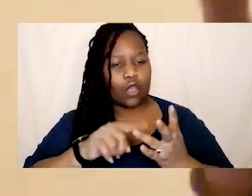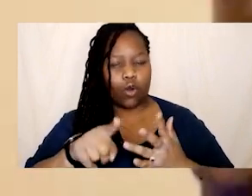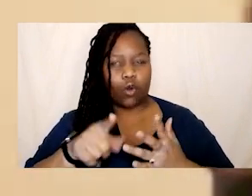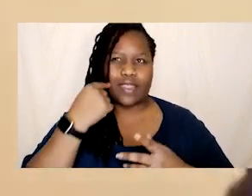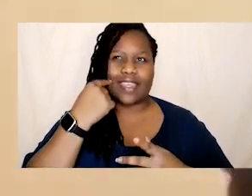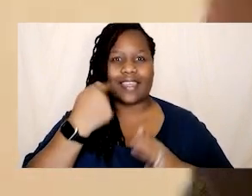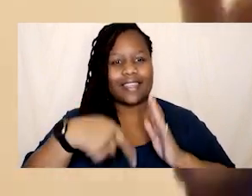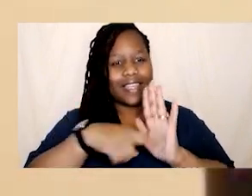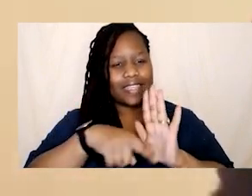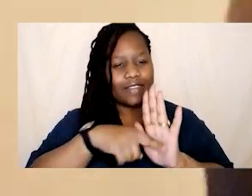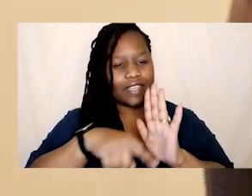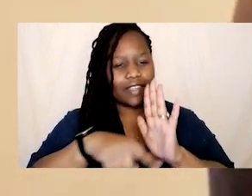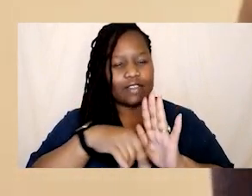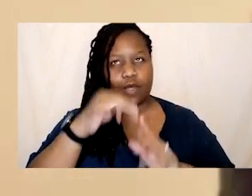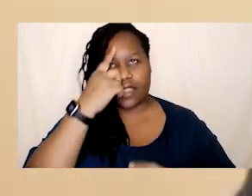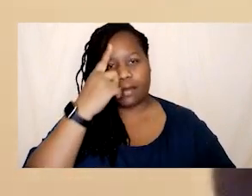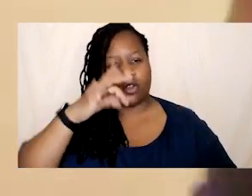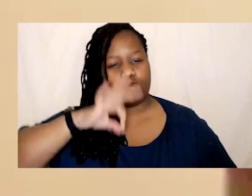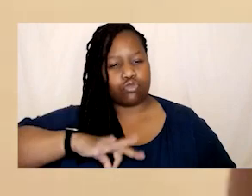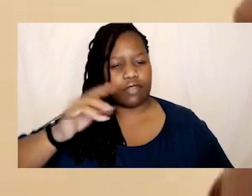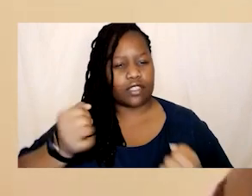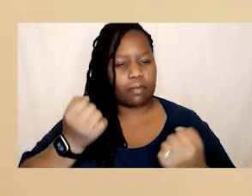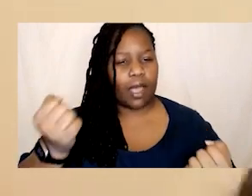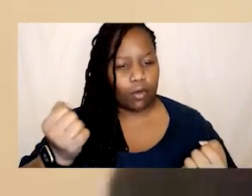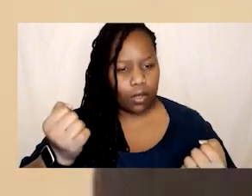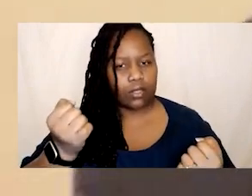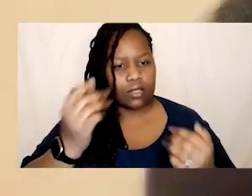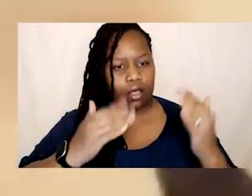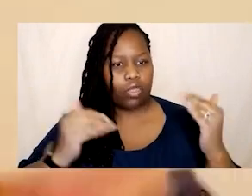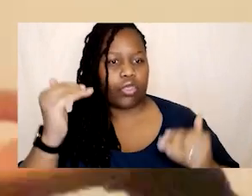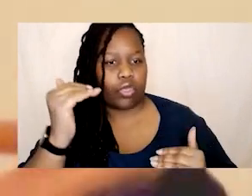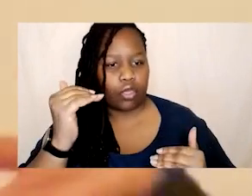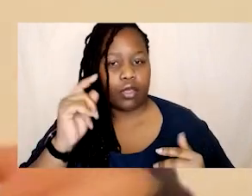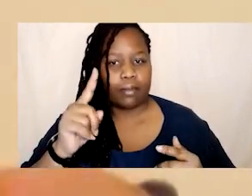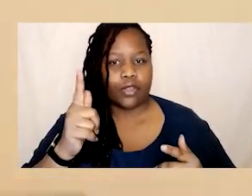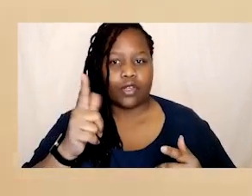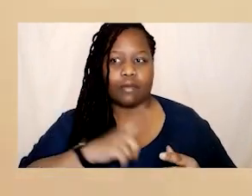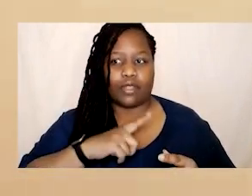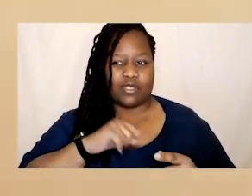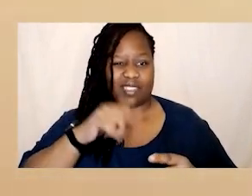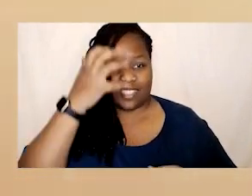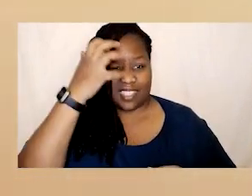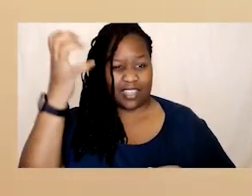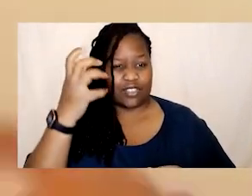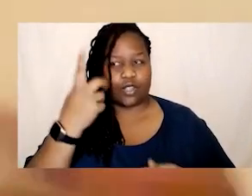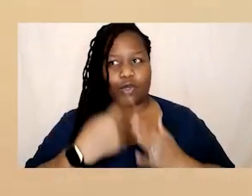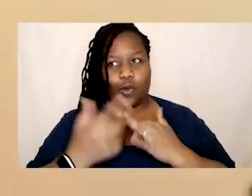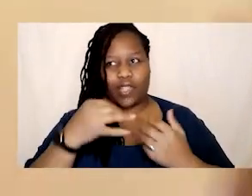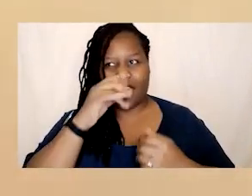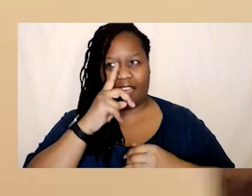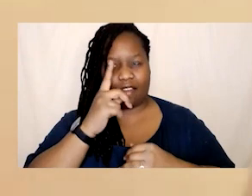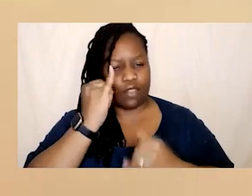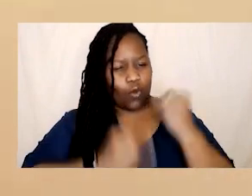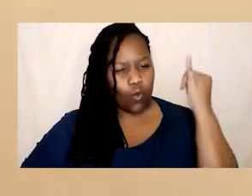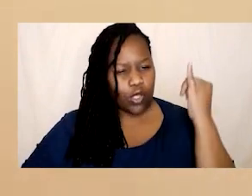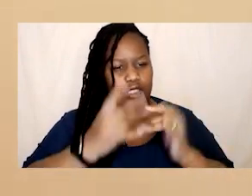think about entitlement we think about privilege and power particularly in this country we've only got the worst examples to refer to right so